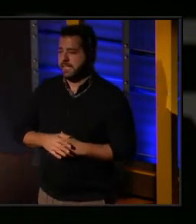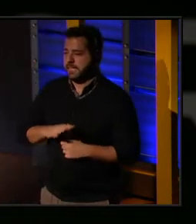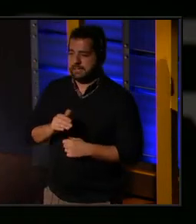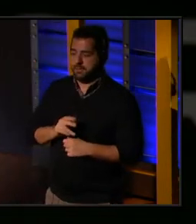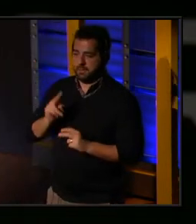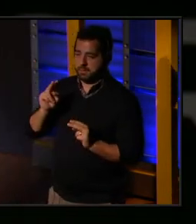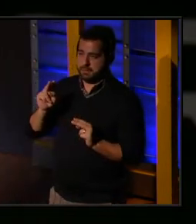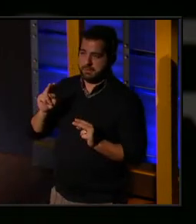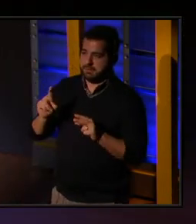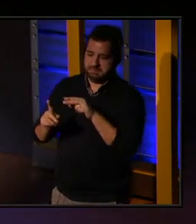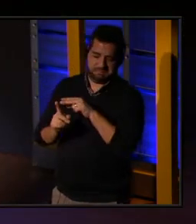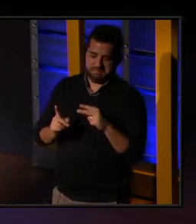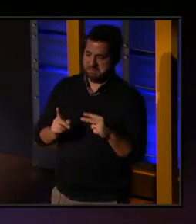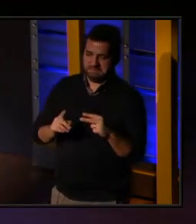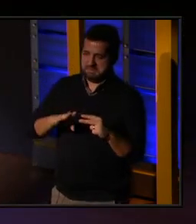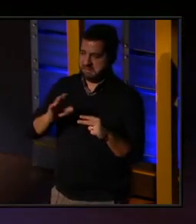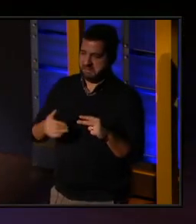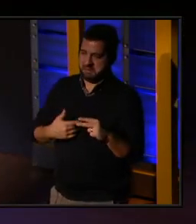at it that way, ever.